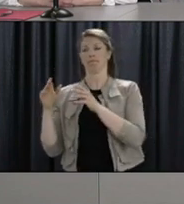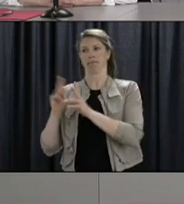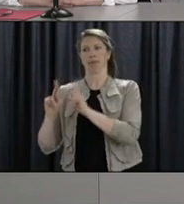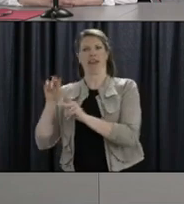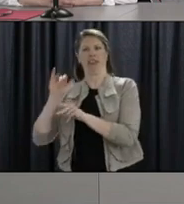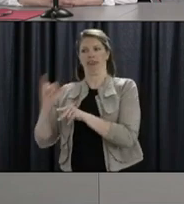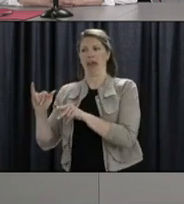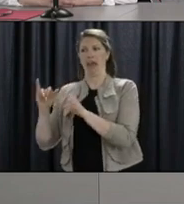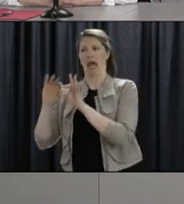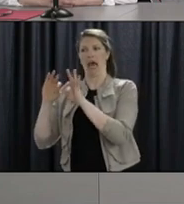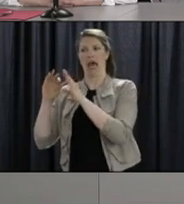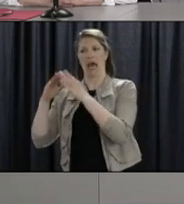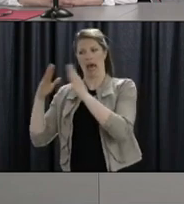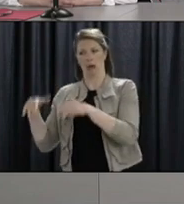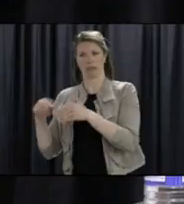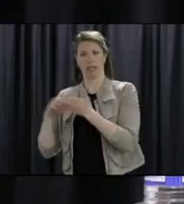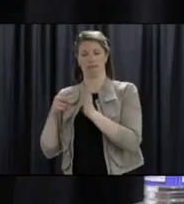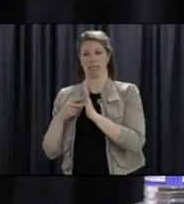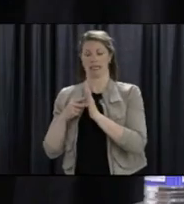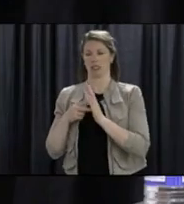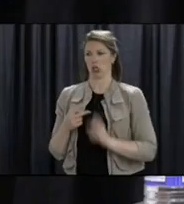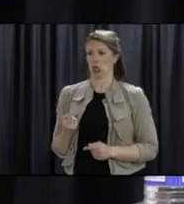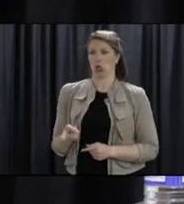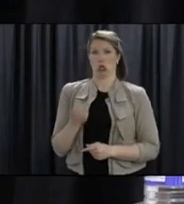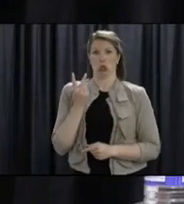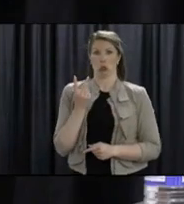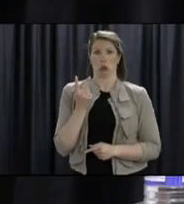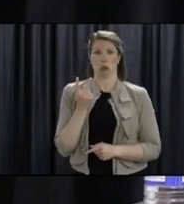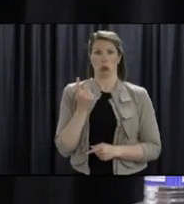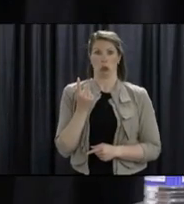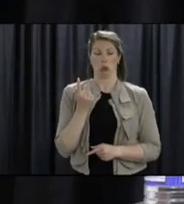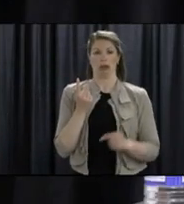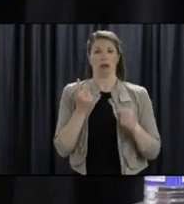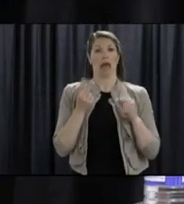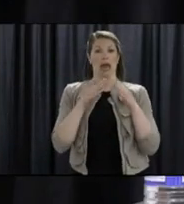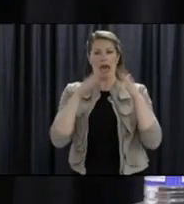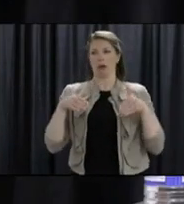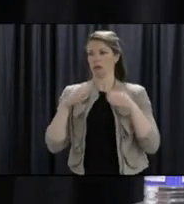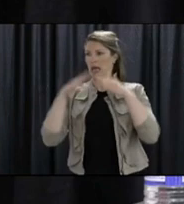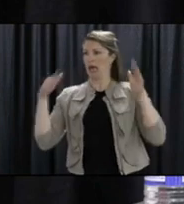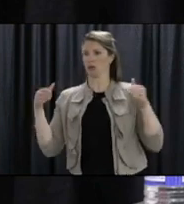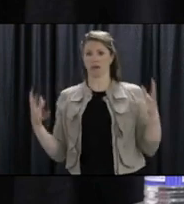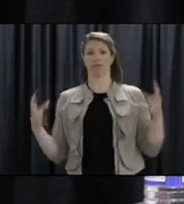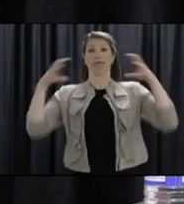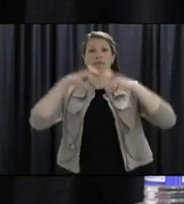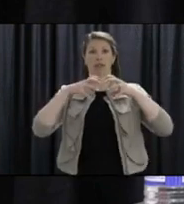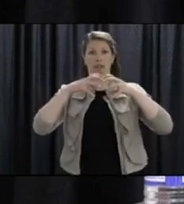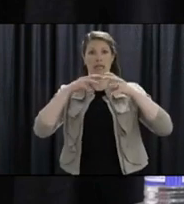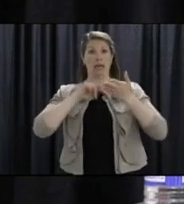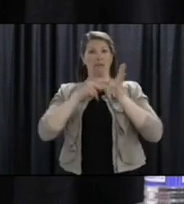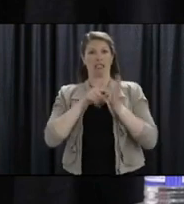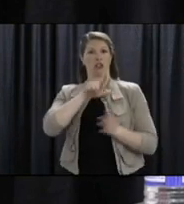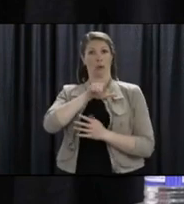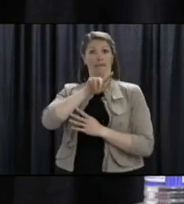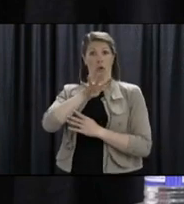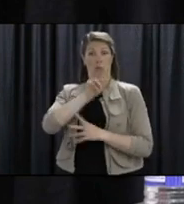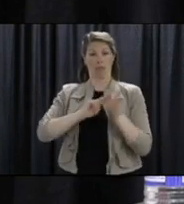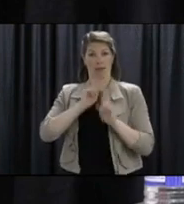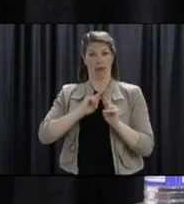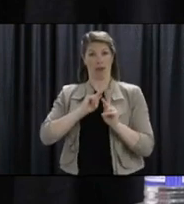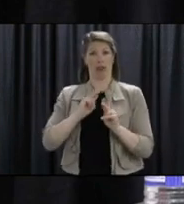new situation? Mm-hmm. So you're saying we have two families of 10 or 12 people that have come together to make a double bubble? Yeah, six more to that.